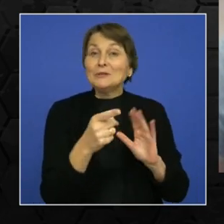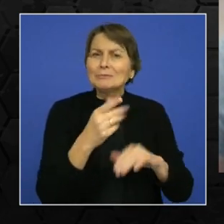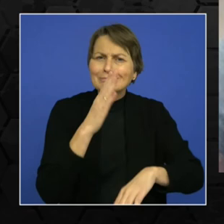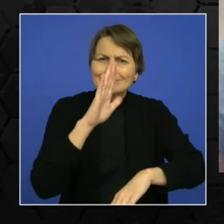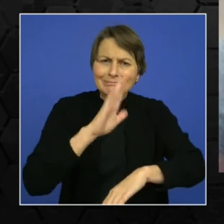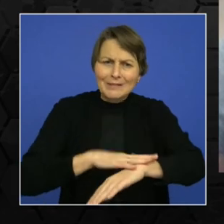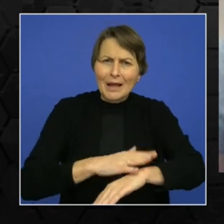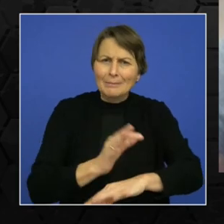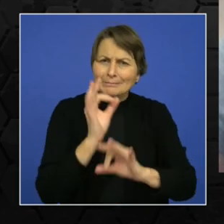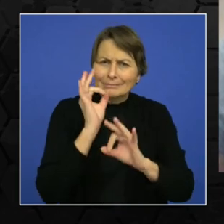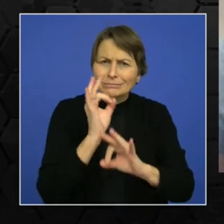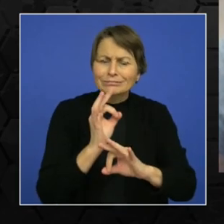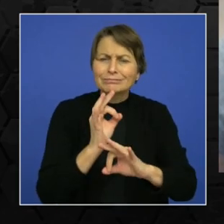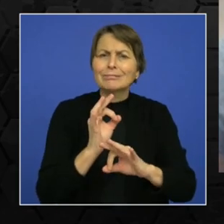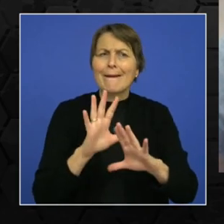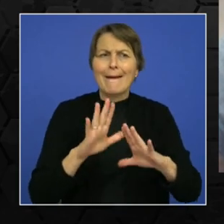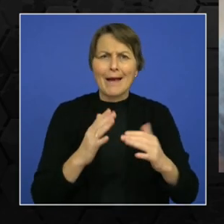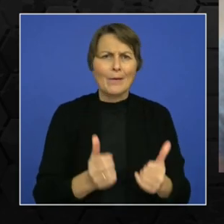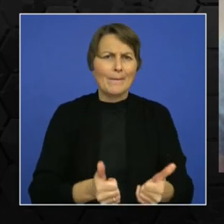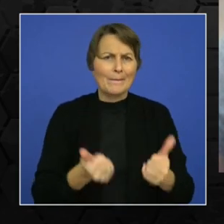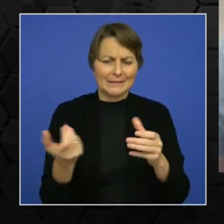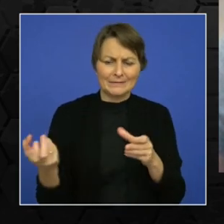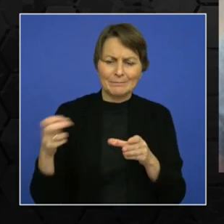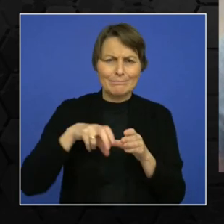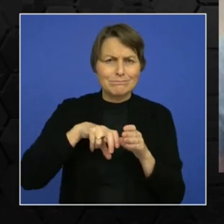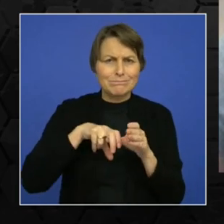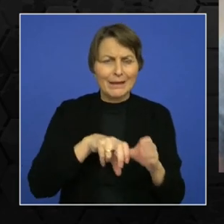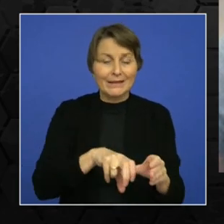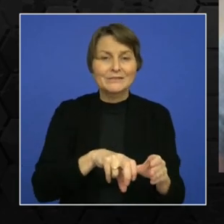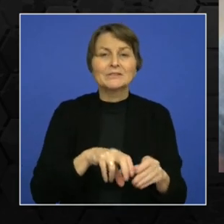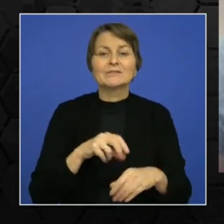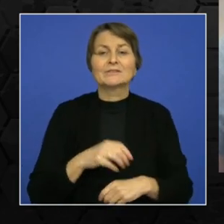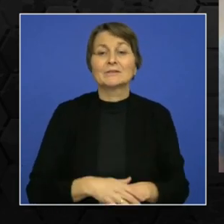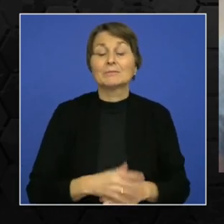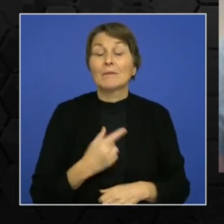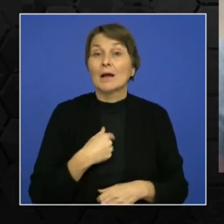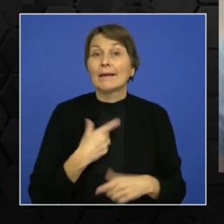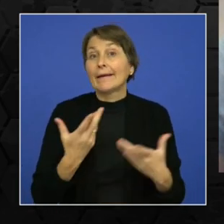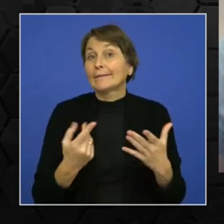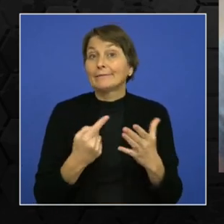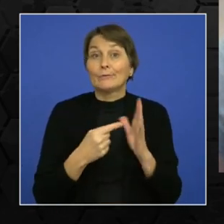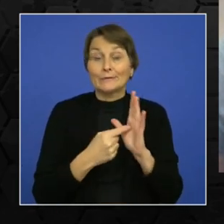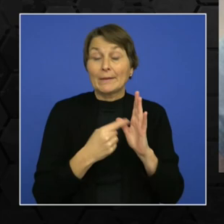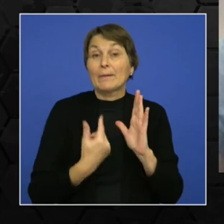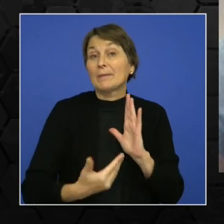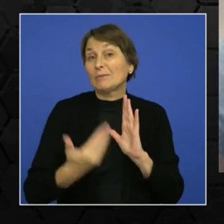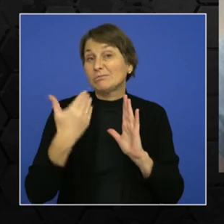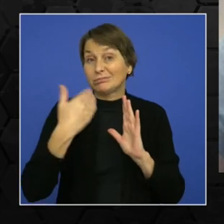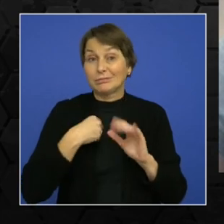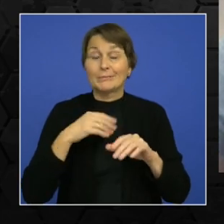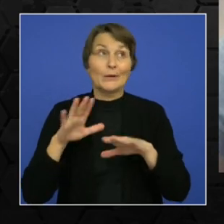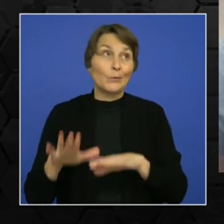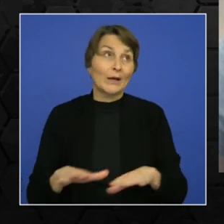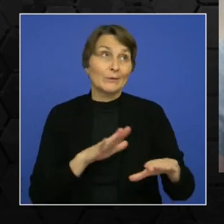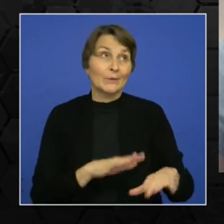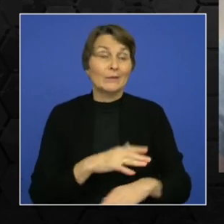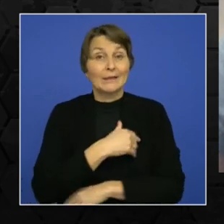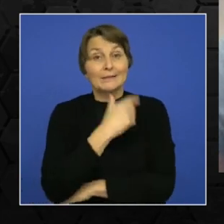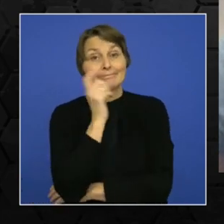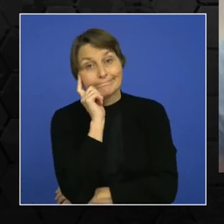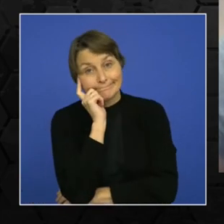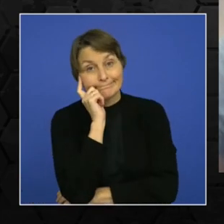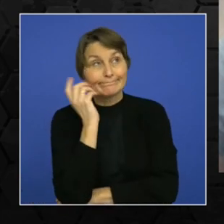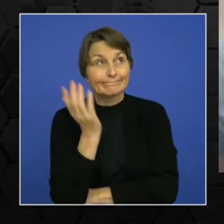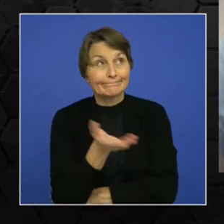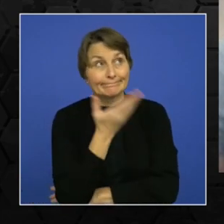information. I've occasionally waited out for a bus for a couple hours that no information about why was it delayed? When's it coming? So